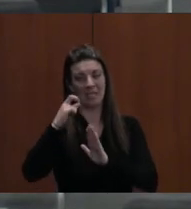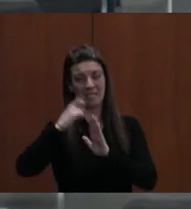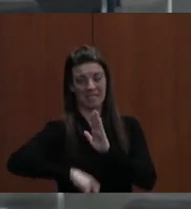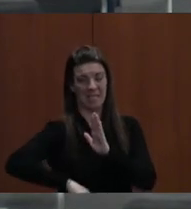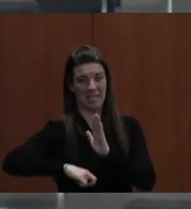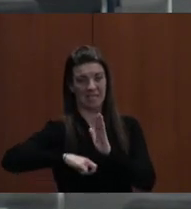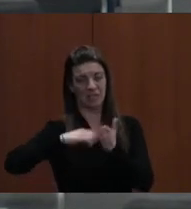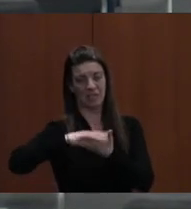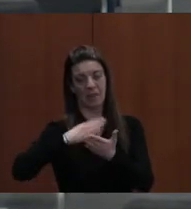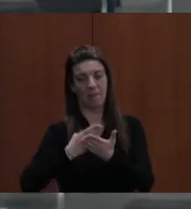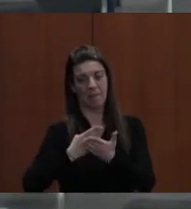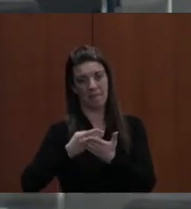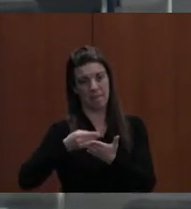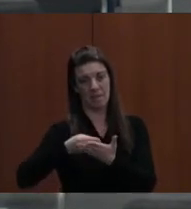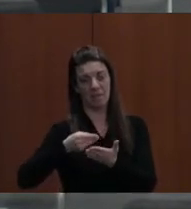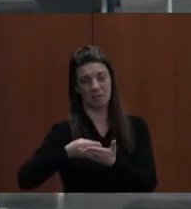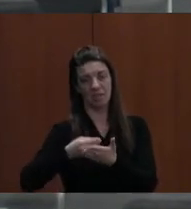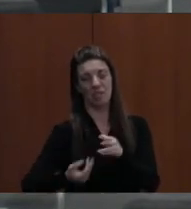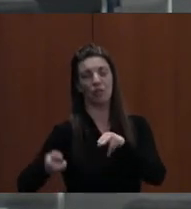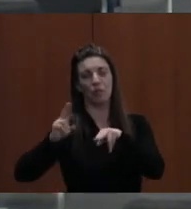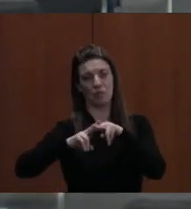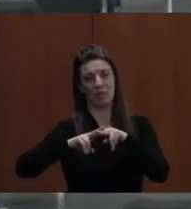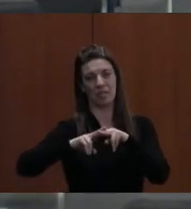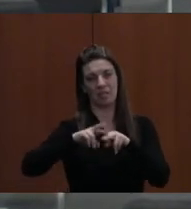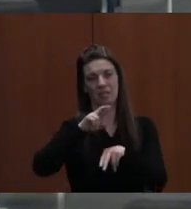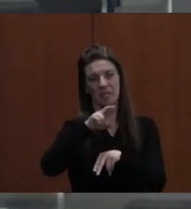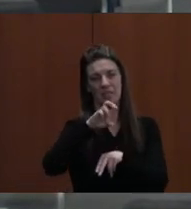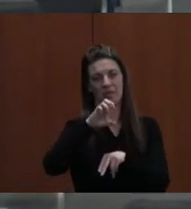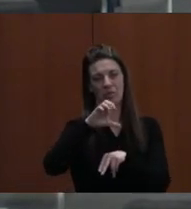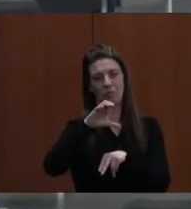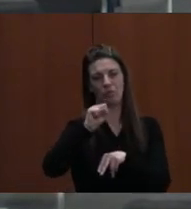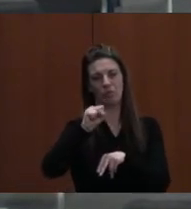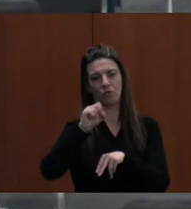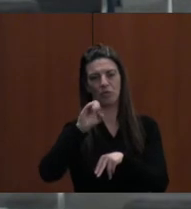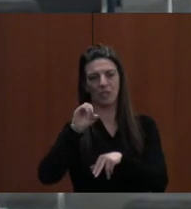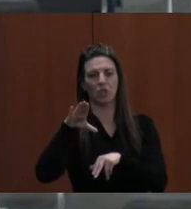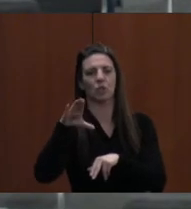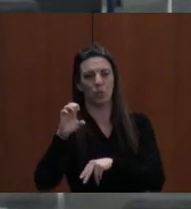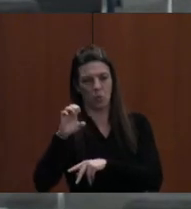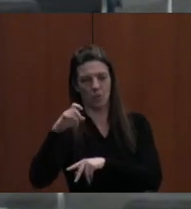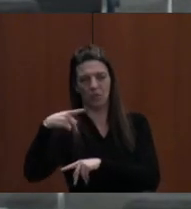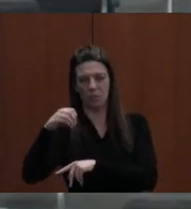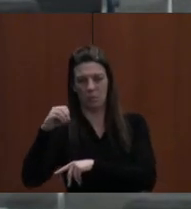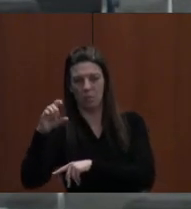RESOURCE POOL IN THE AMOUNT OF $575,000. THANK YOU, MR. BICKFORD.